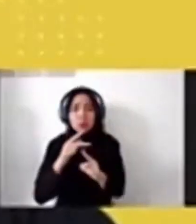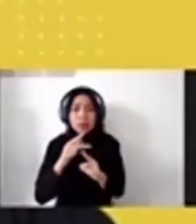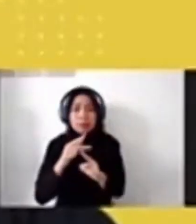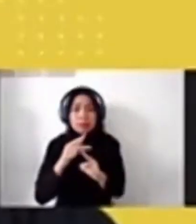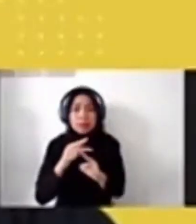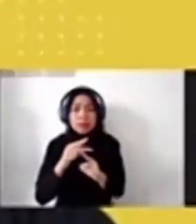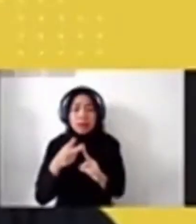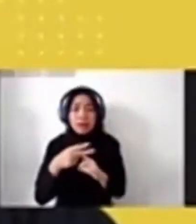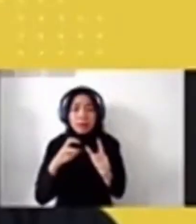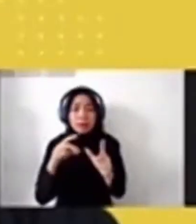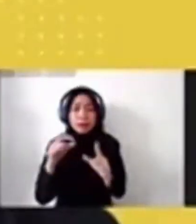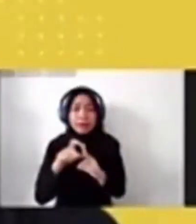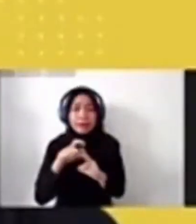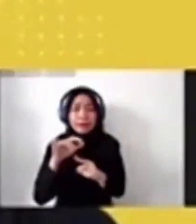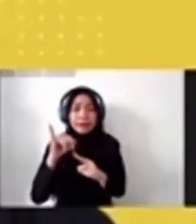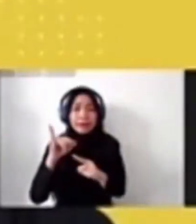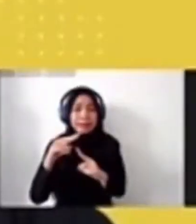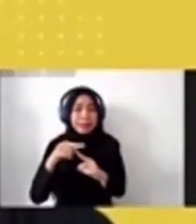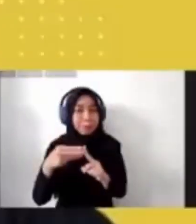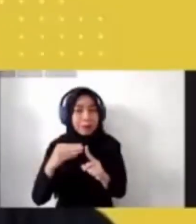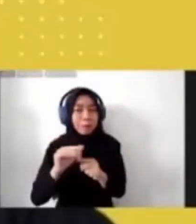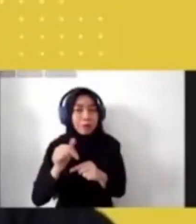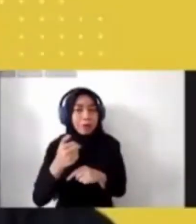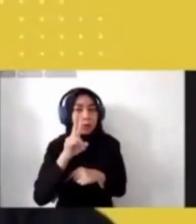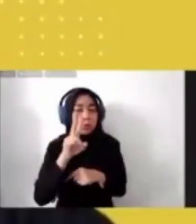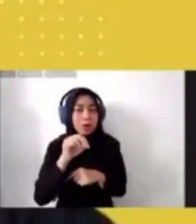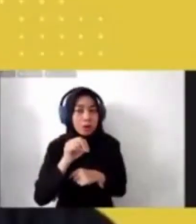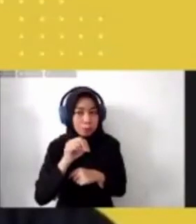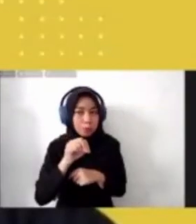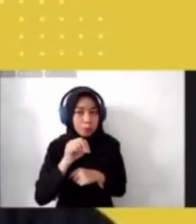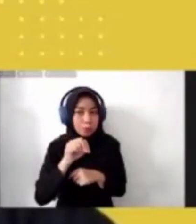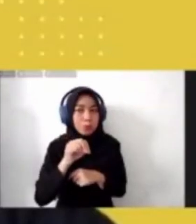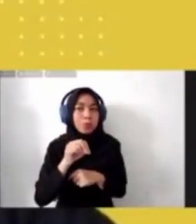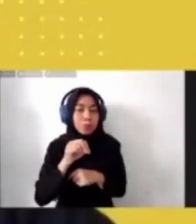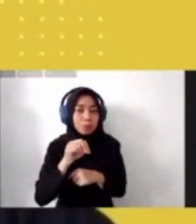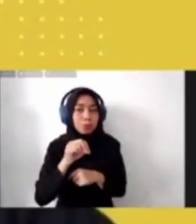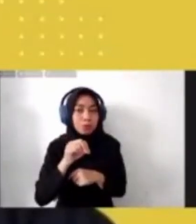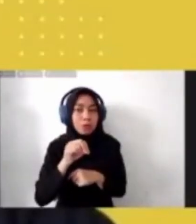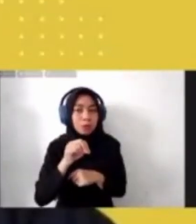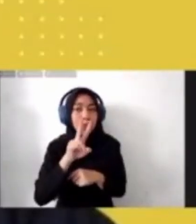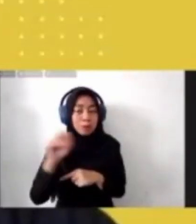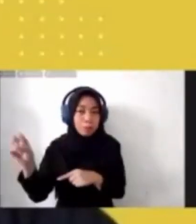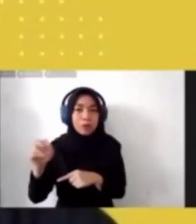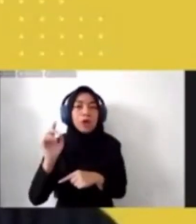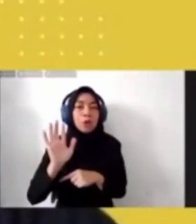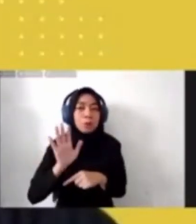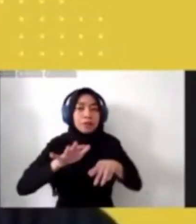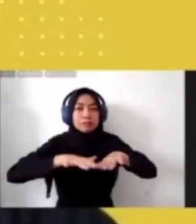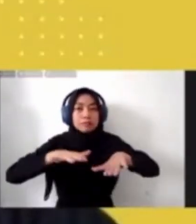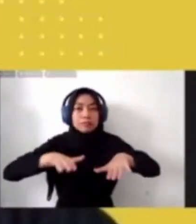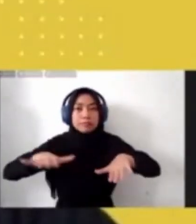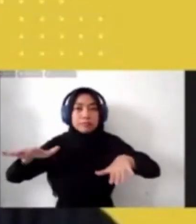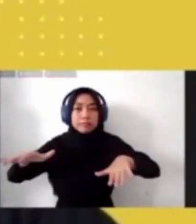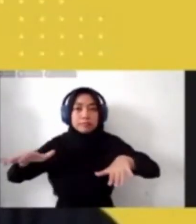ITB. Since the early 2000s, Dr. Hujatnika has curated many major exhibitions at national and international levels,